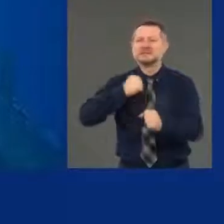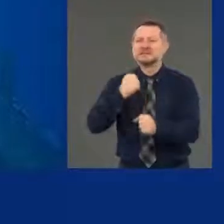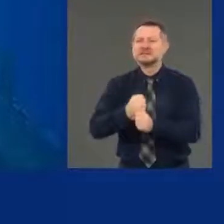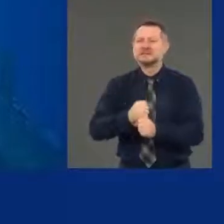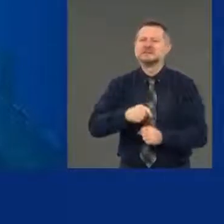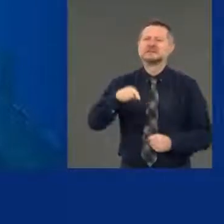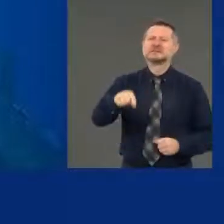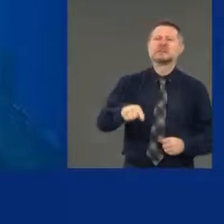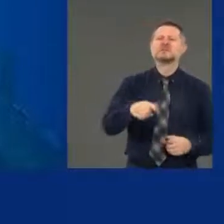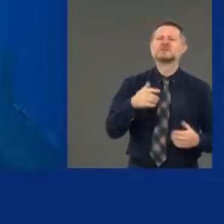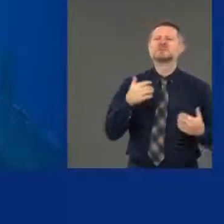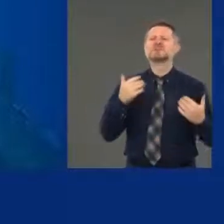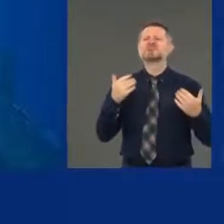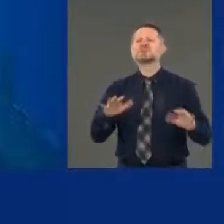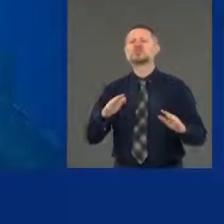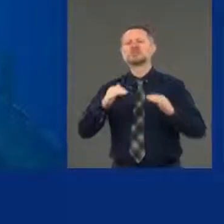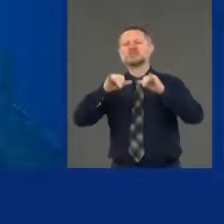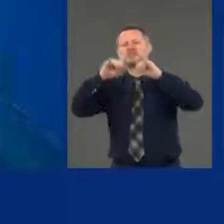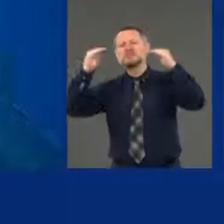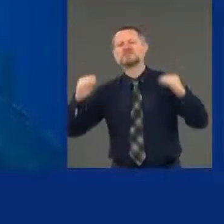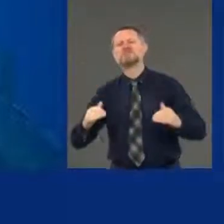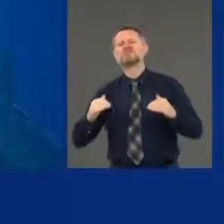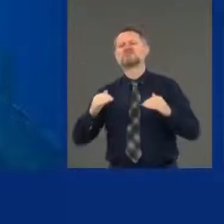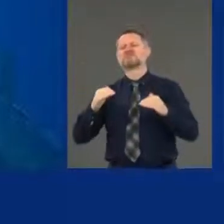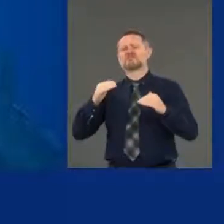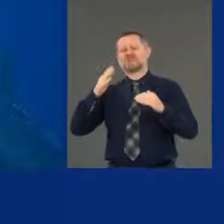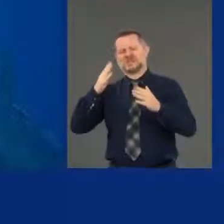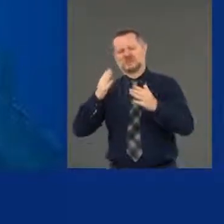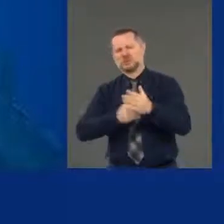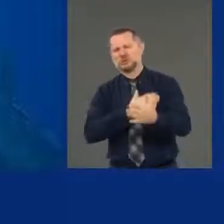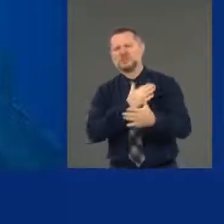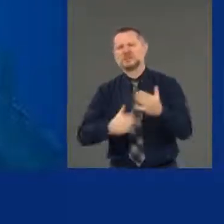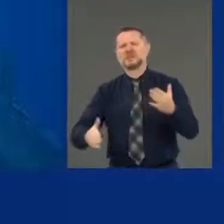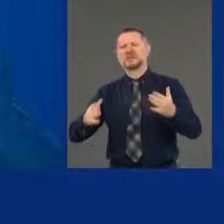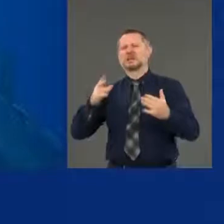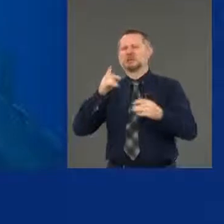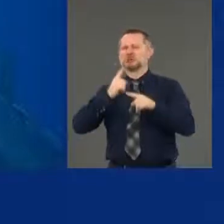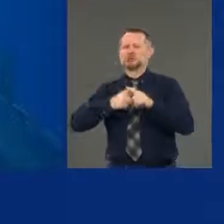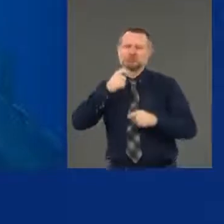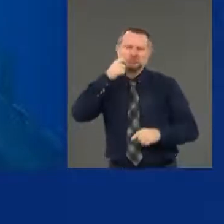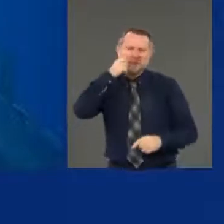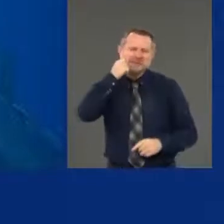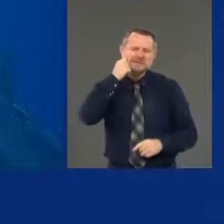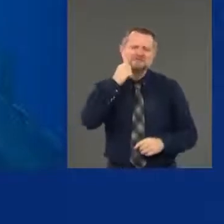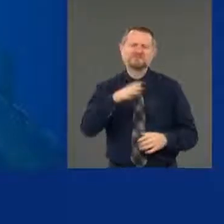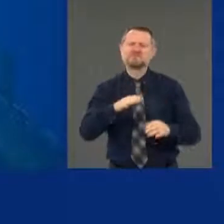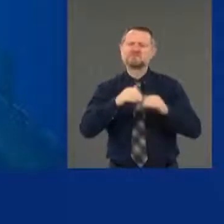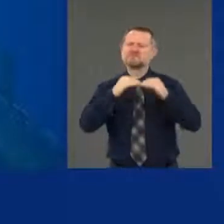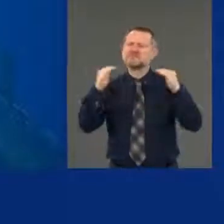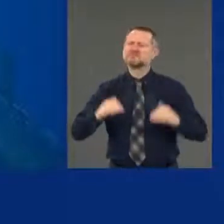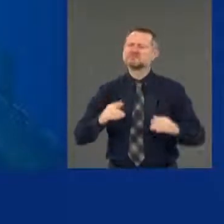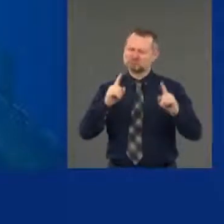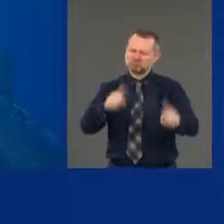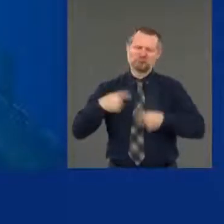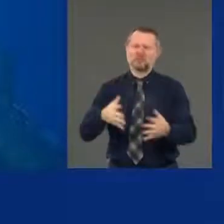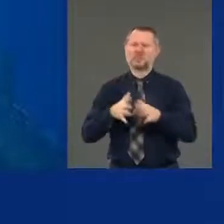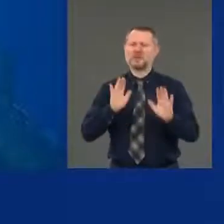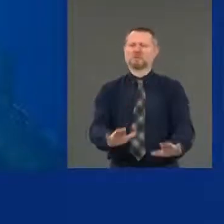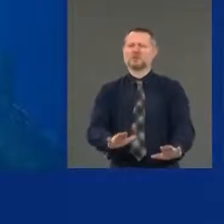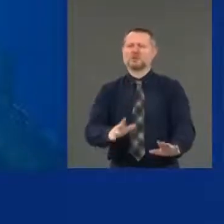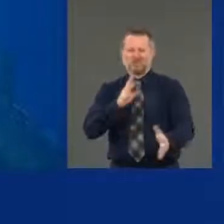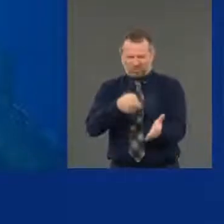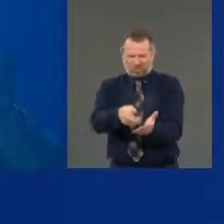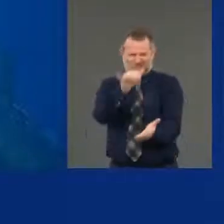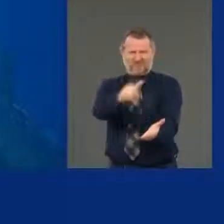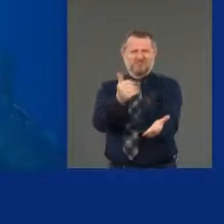and racism that exists in this country. That is the truth. Painful truth, but that is the